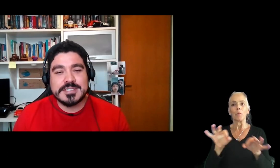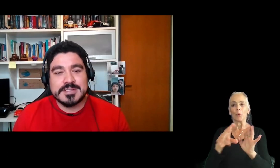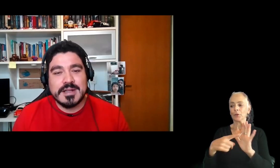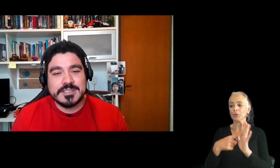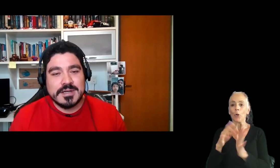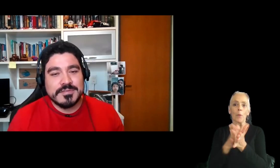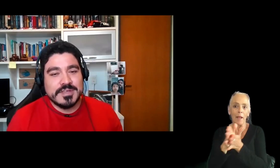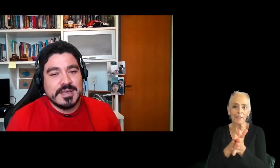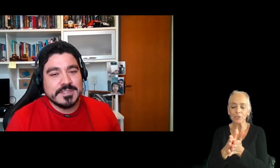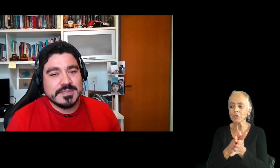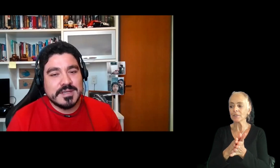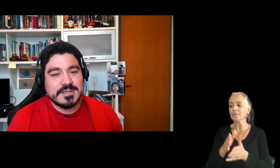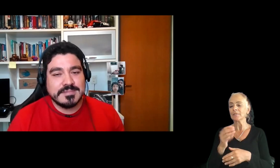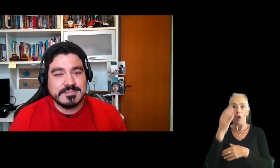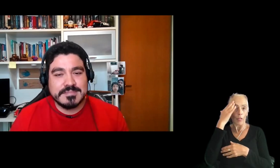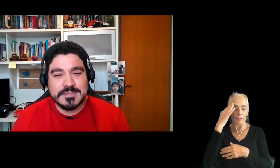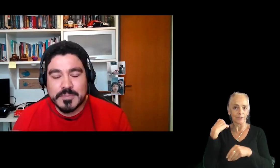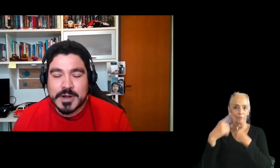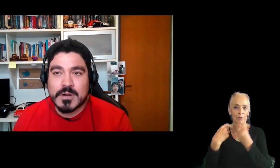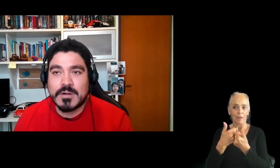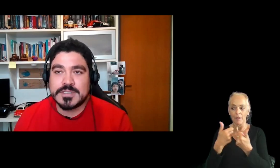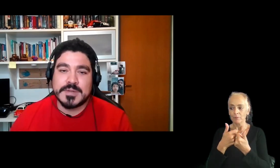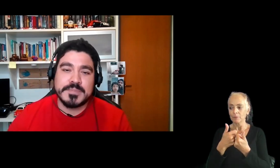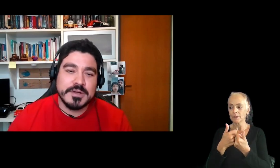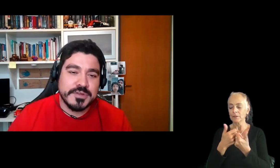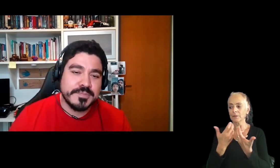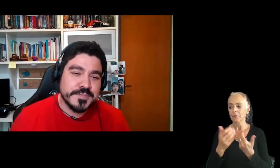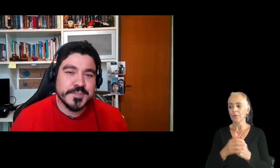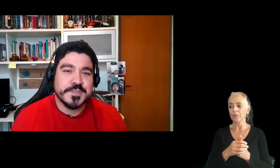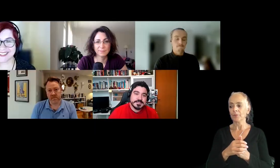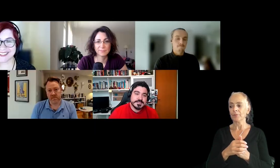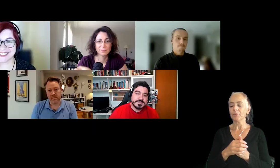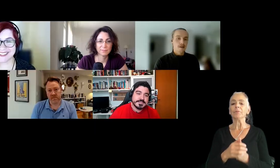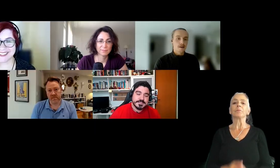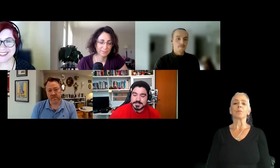your passion and knowledge of games, no matter how. It's my point of view.